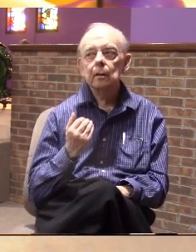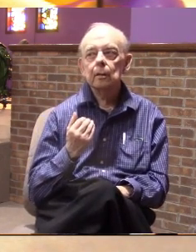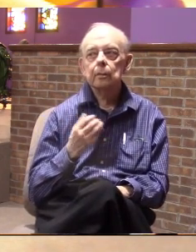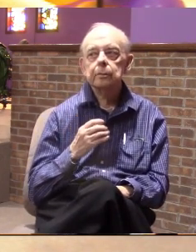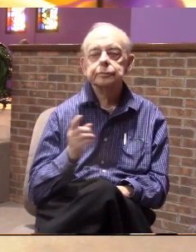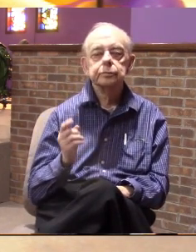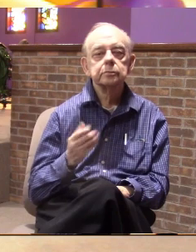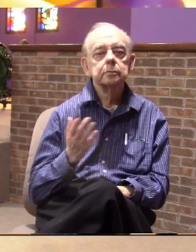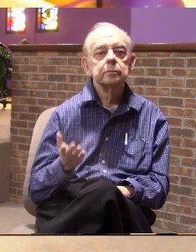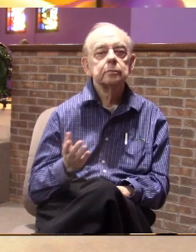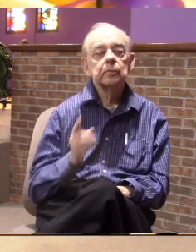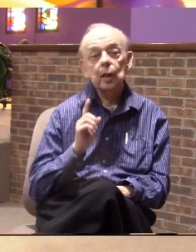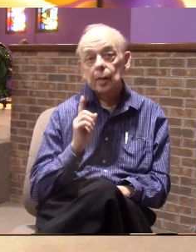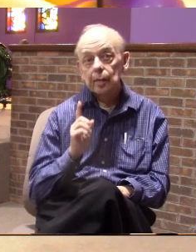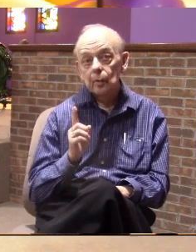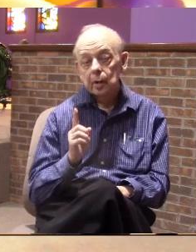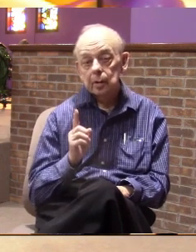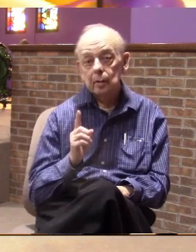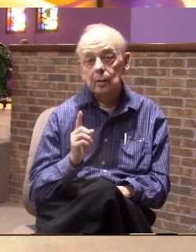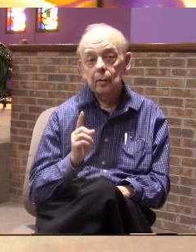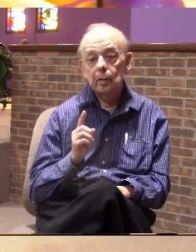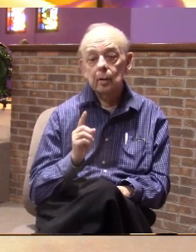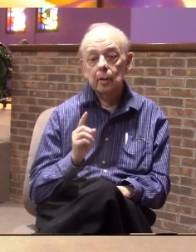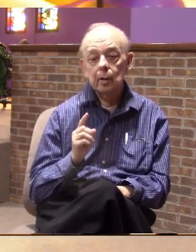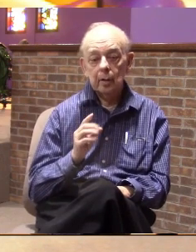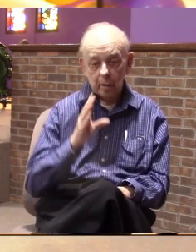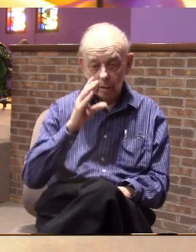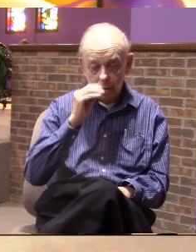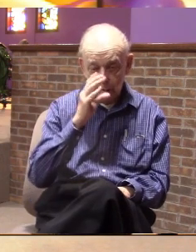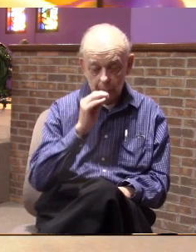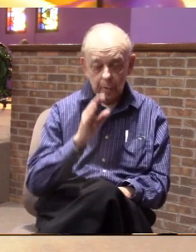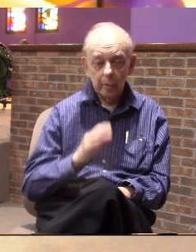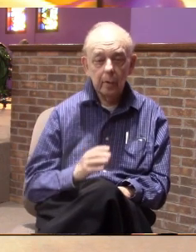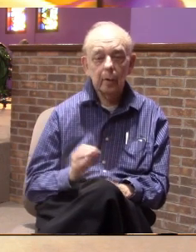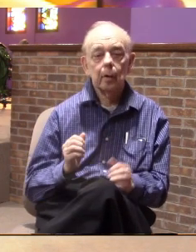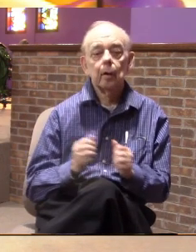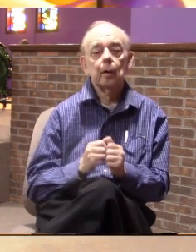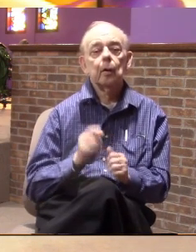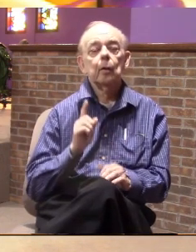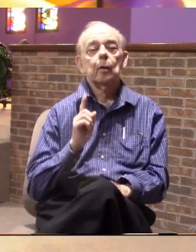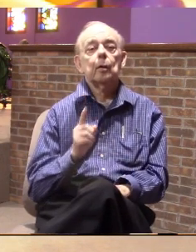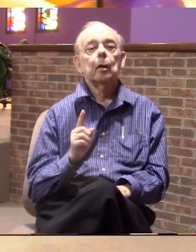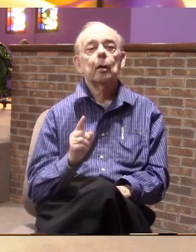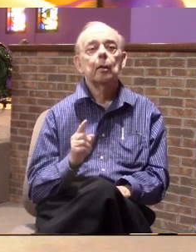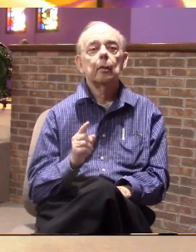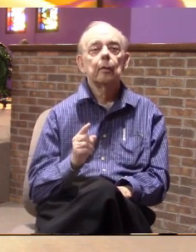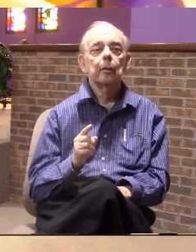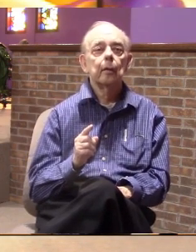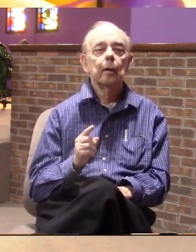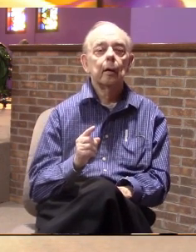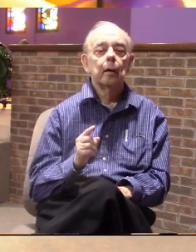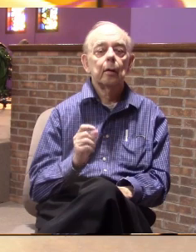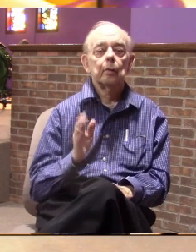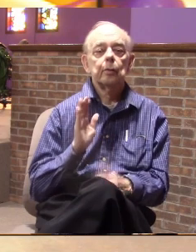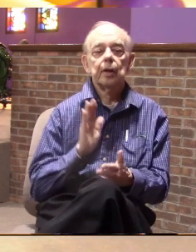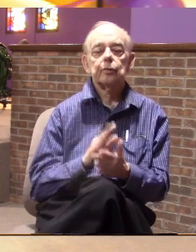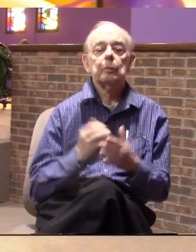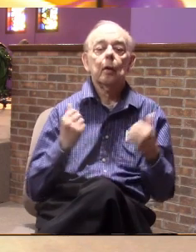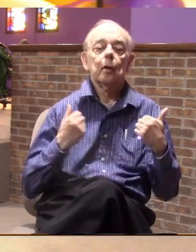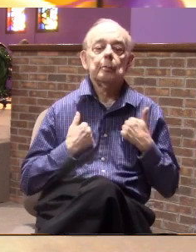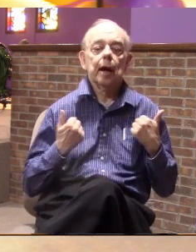and it was just that one little boy with that one little backpack